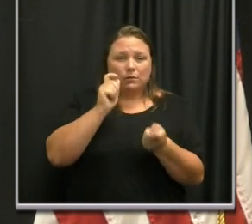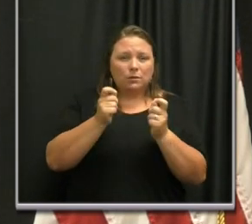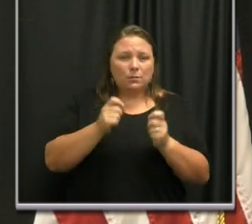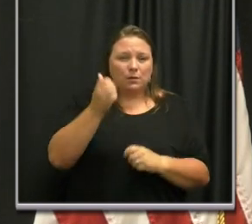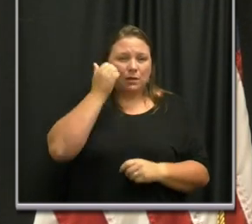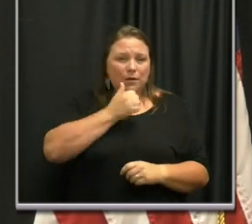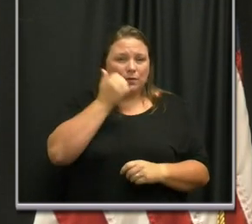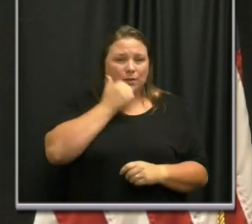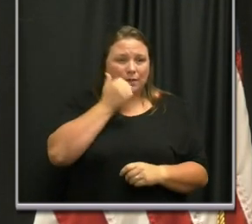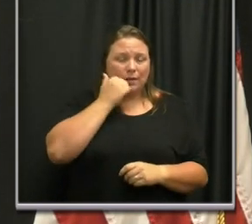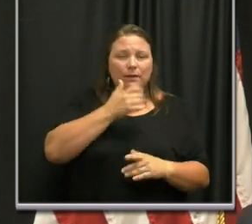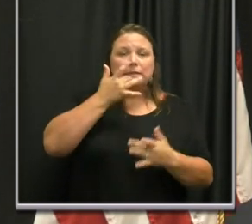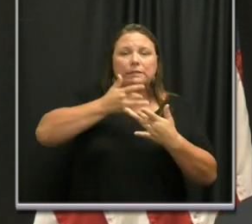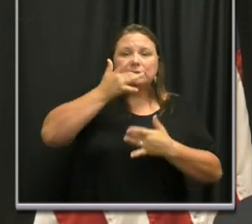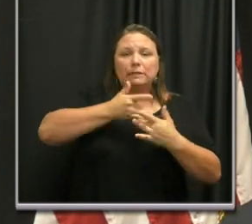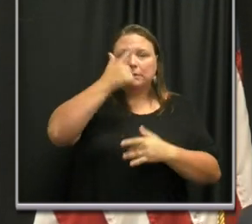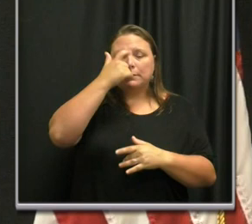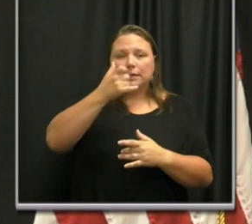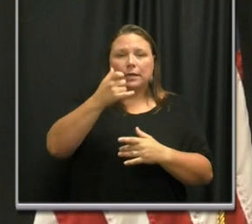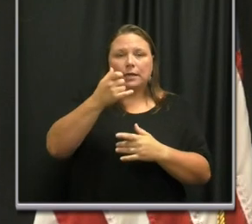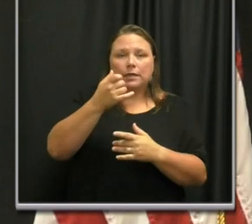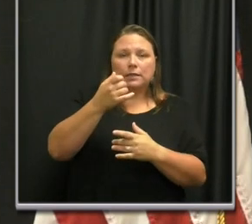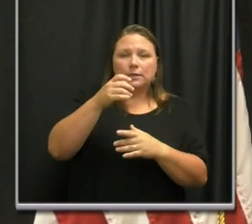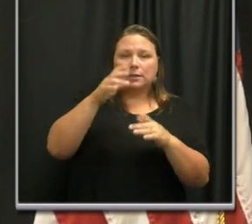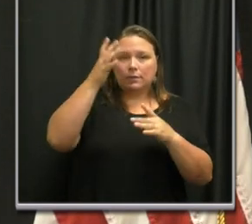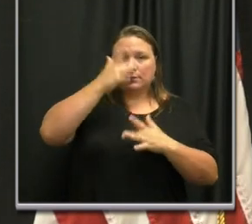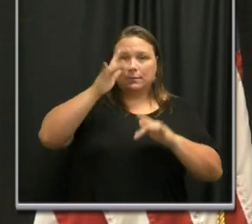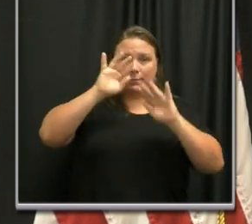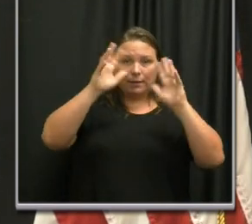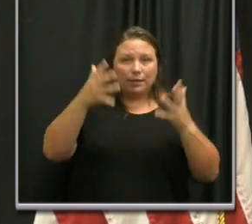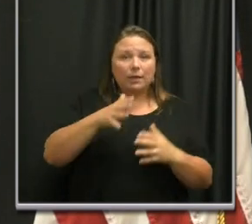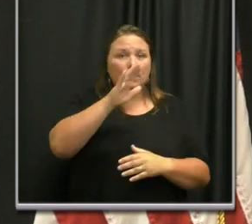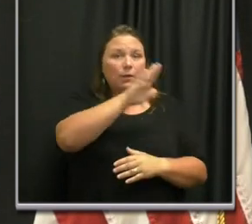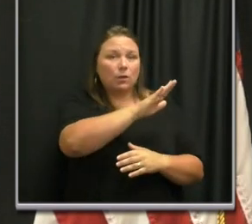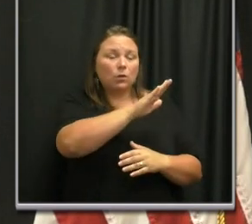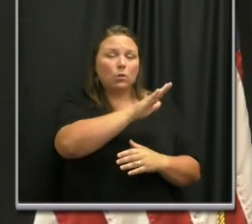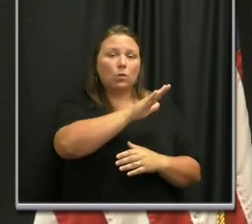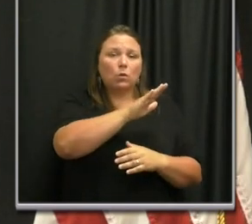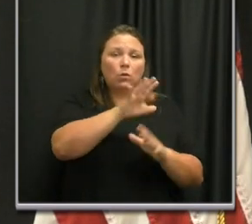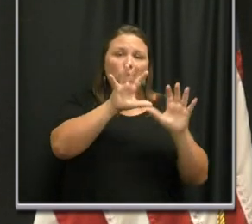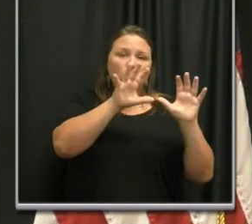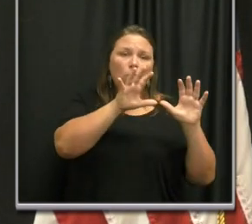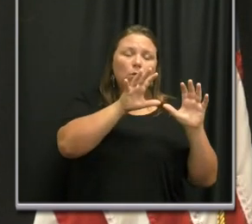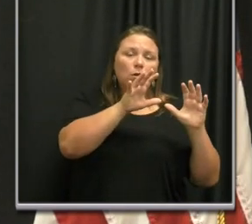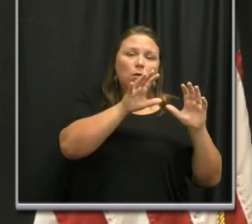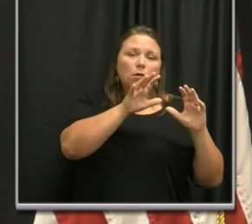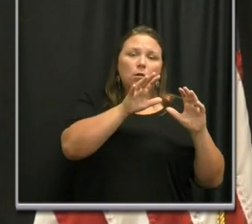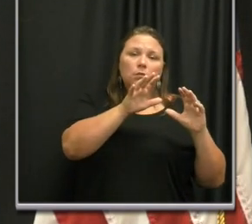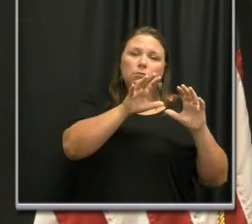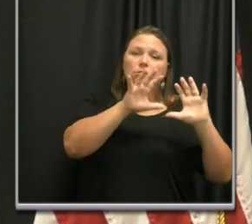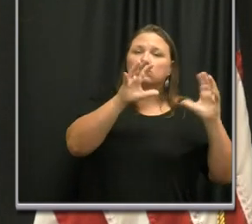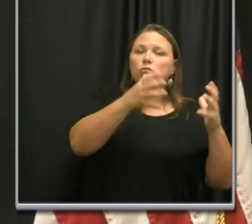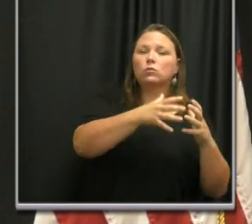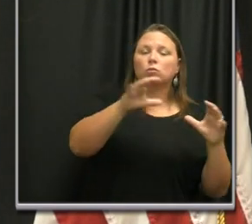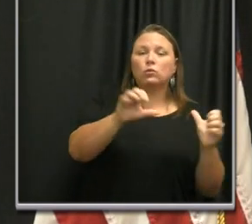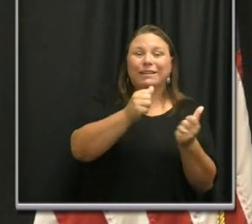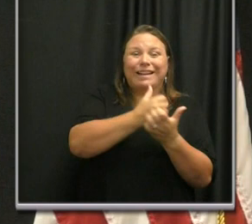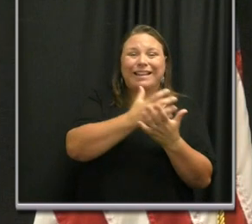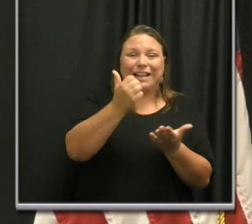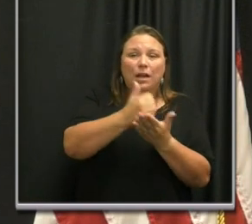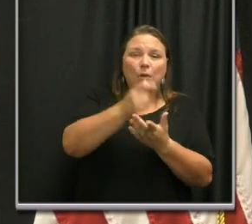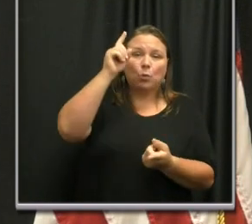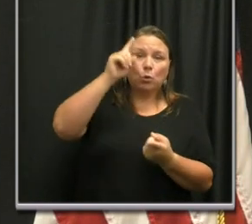meet because of the pandemic. Is your administration looking at any solutions to possibly be able to reduce in any way